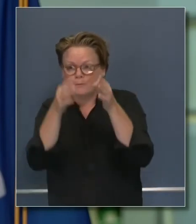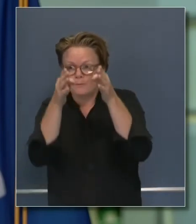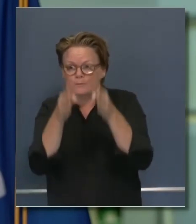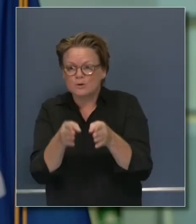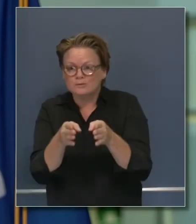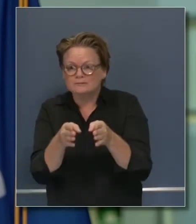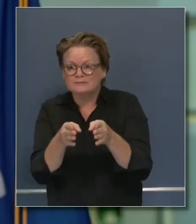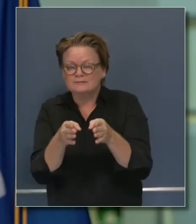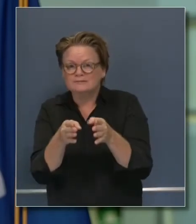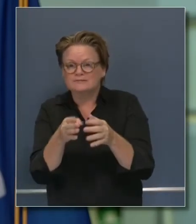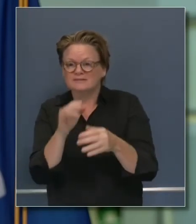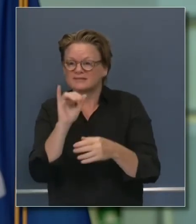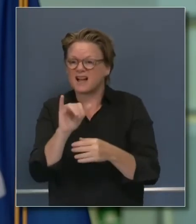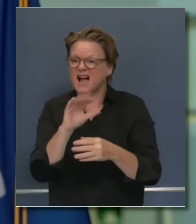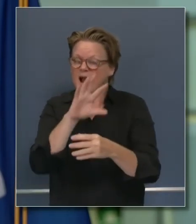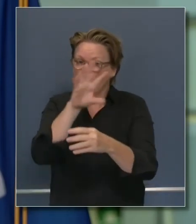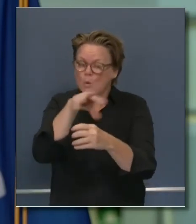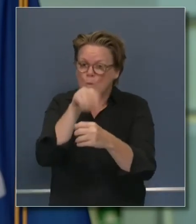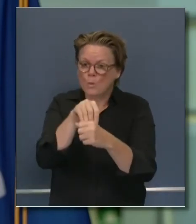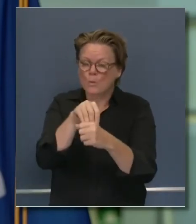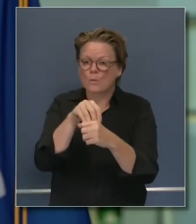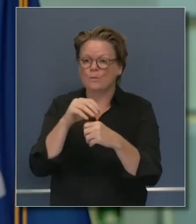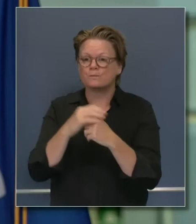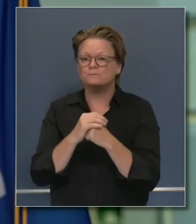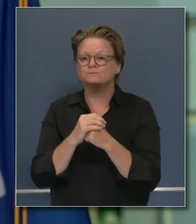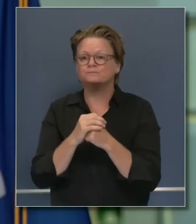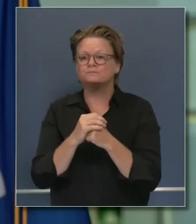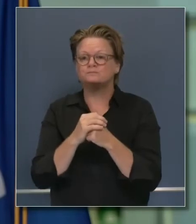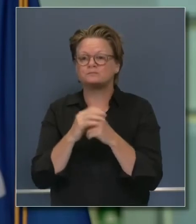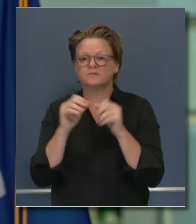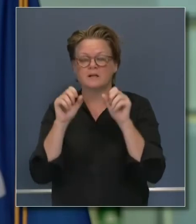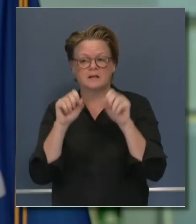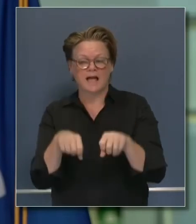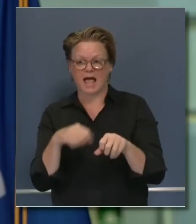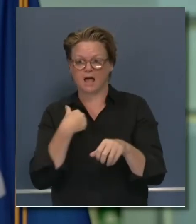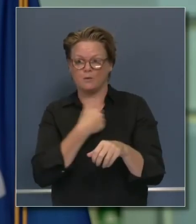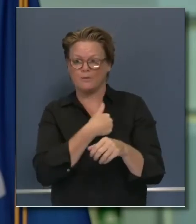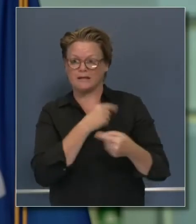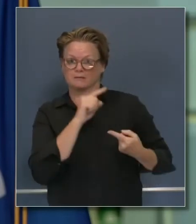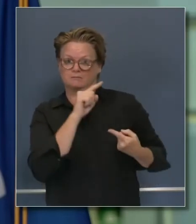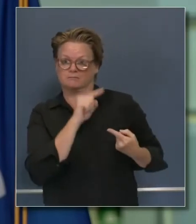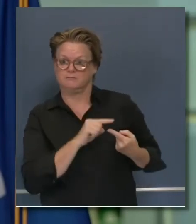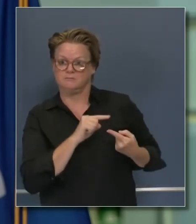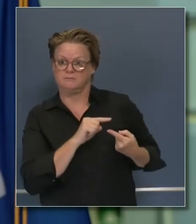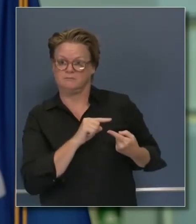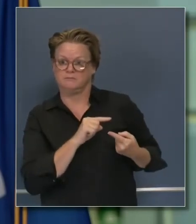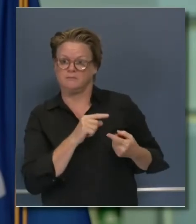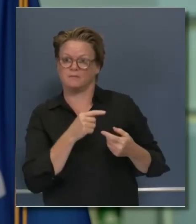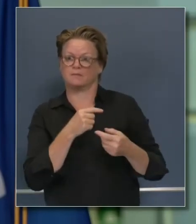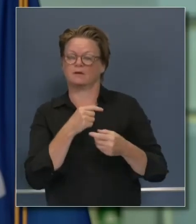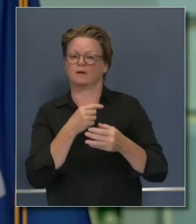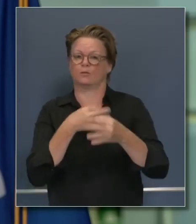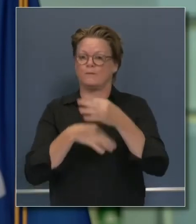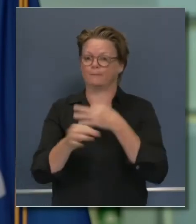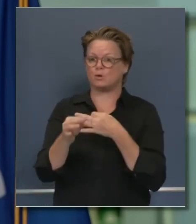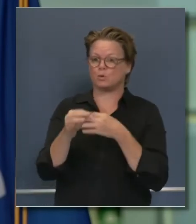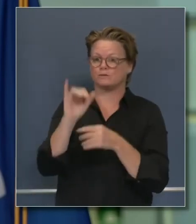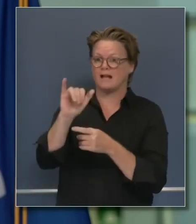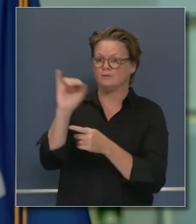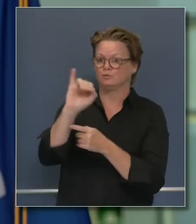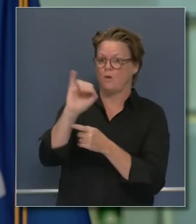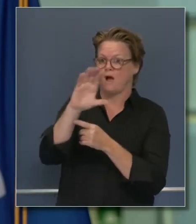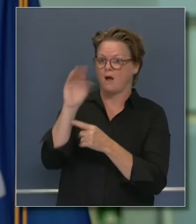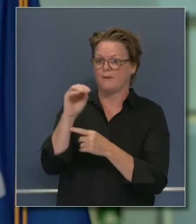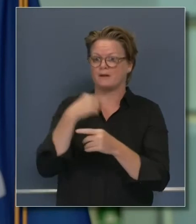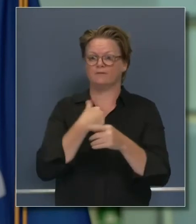lower costs that will be reimbursed at a much lower rate compared to some of the other test